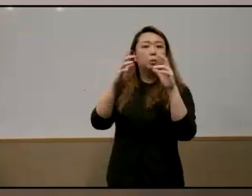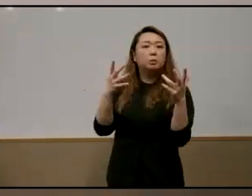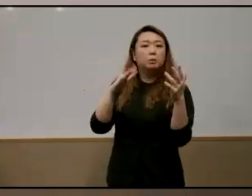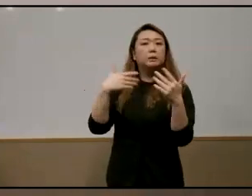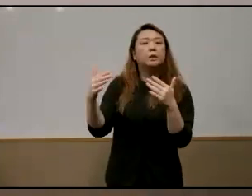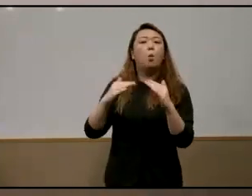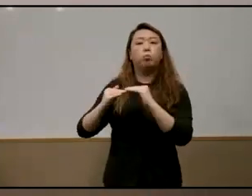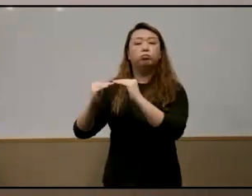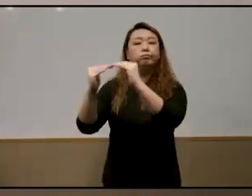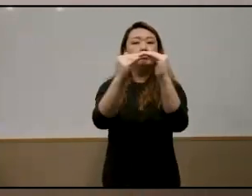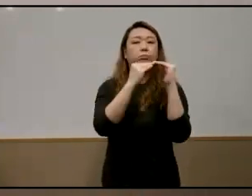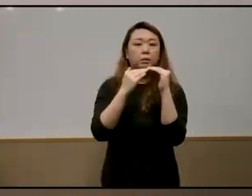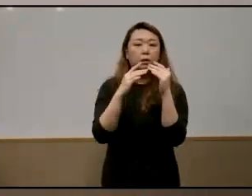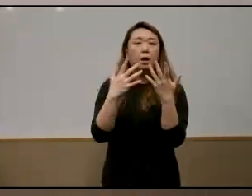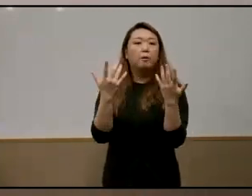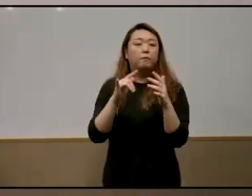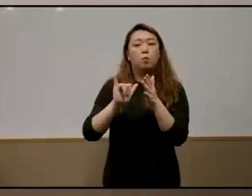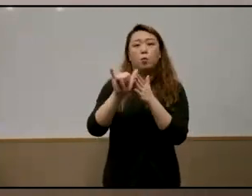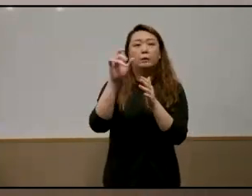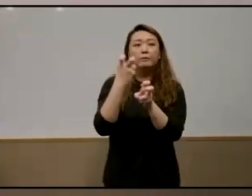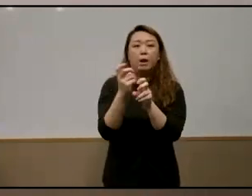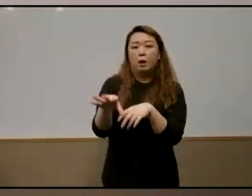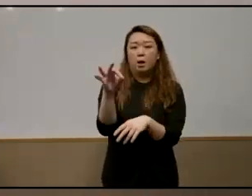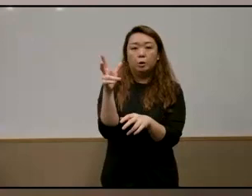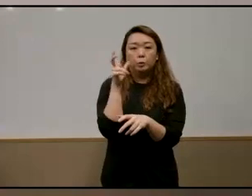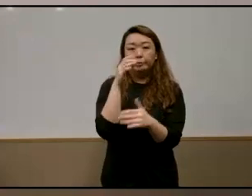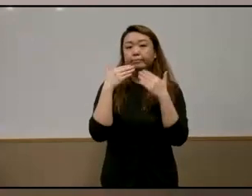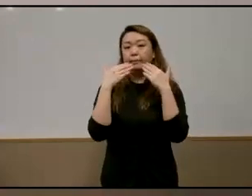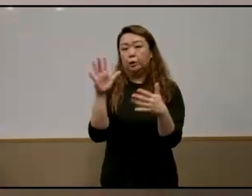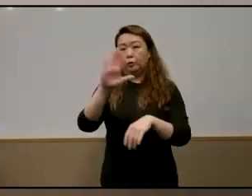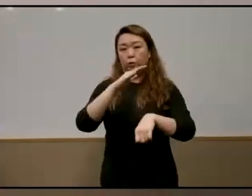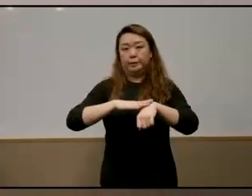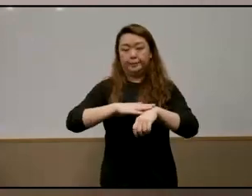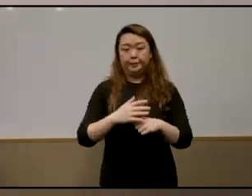are fairer for those who might find it hard to be heard thank you all very much for listening